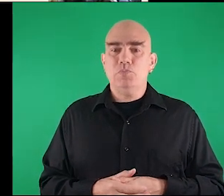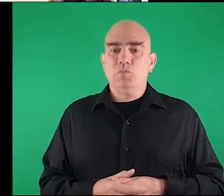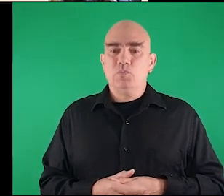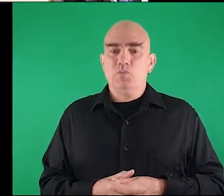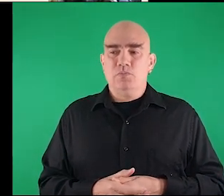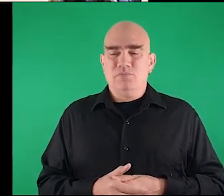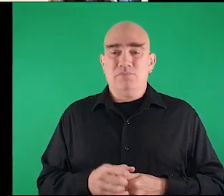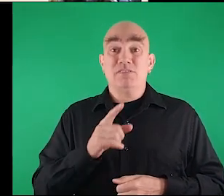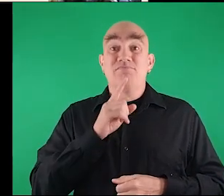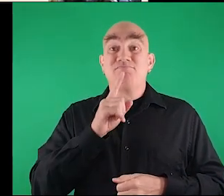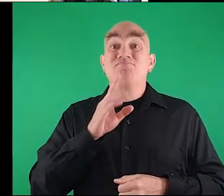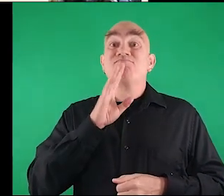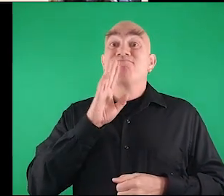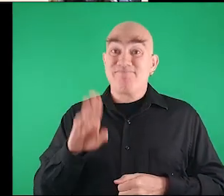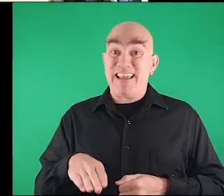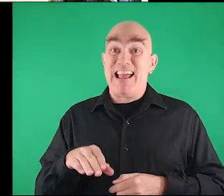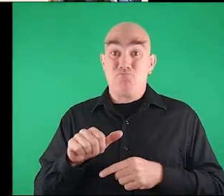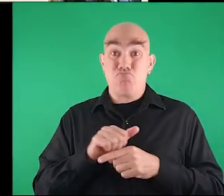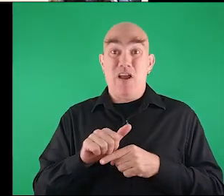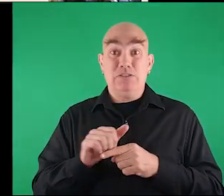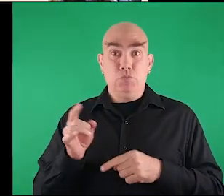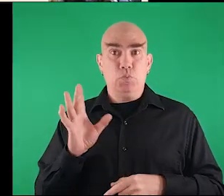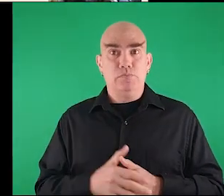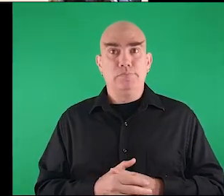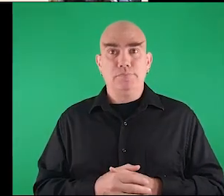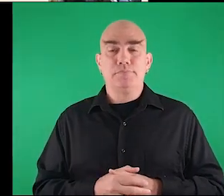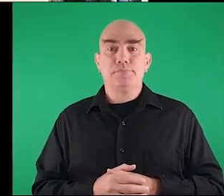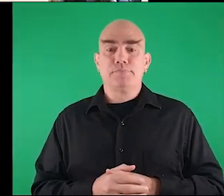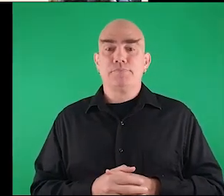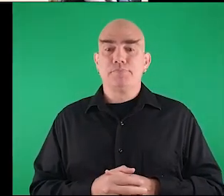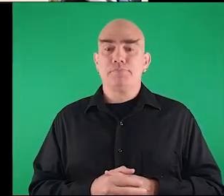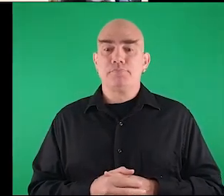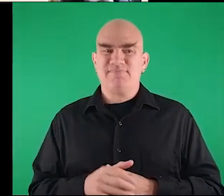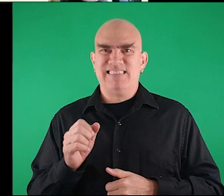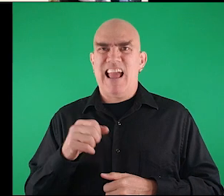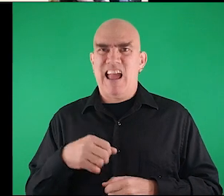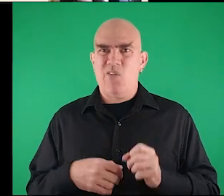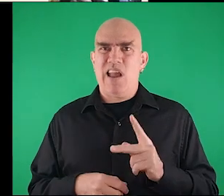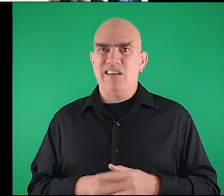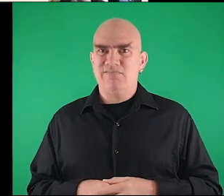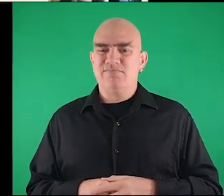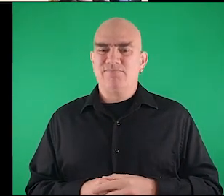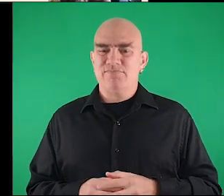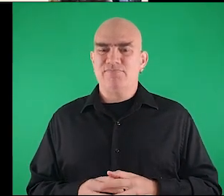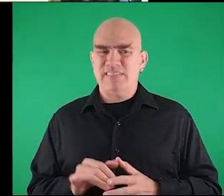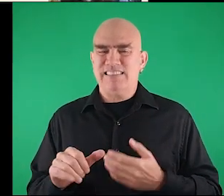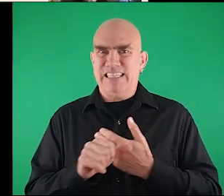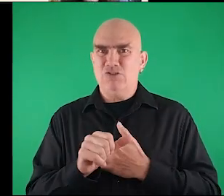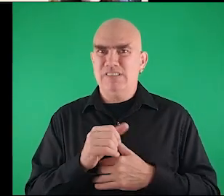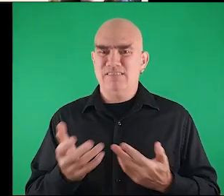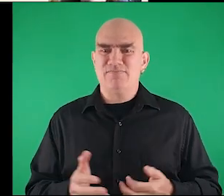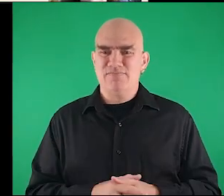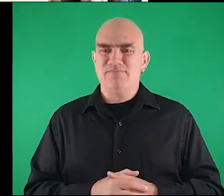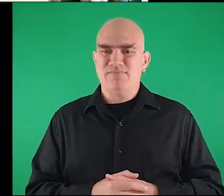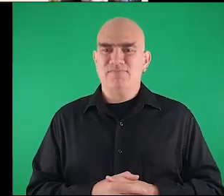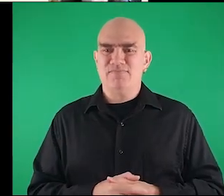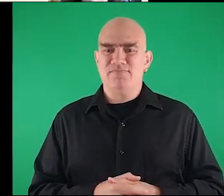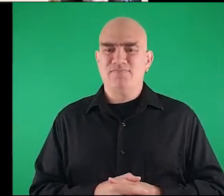okay that is a very bad practice yeah okay that's dangerous